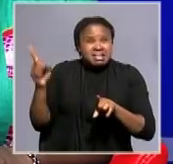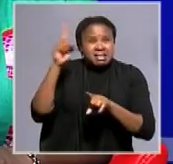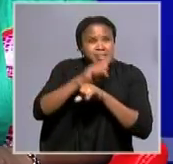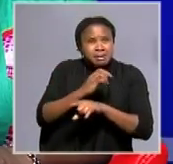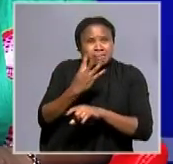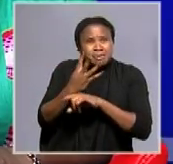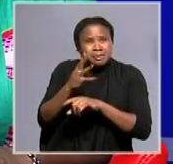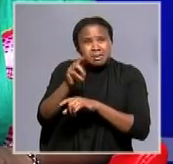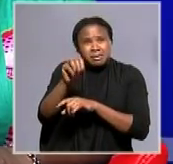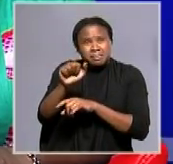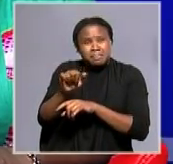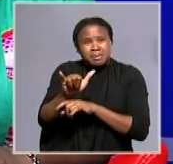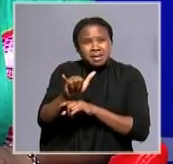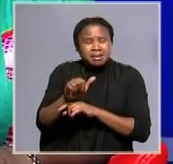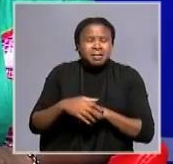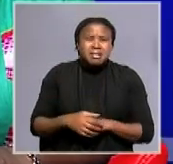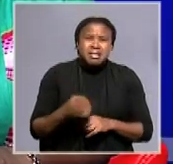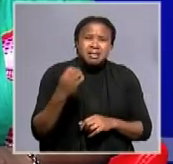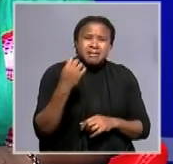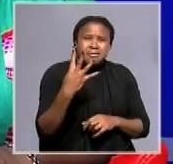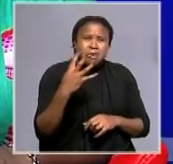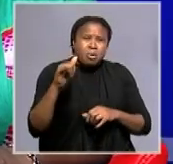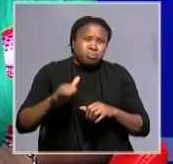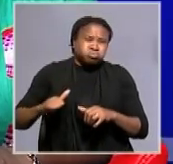when those four planes came,